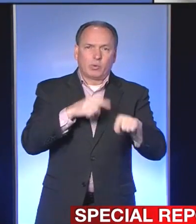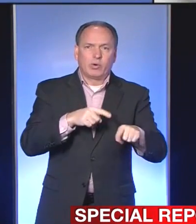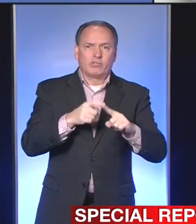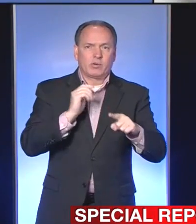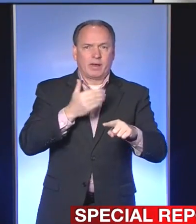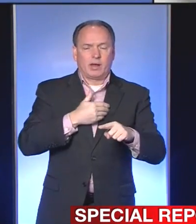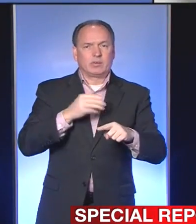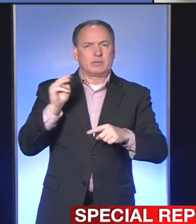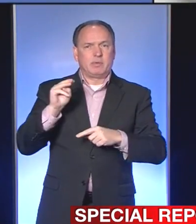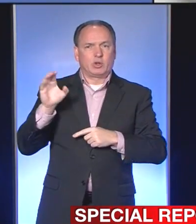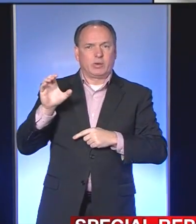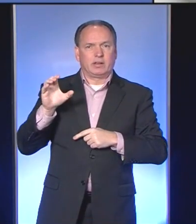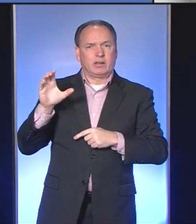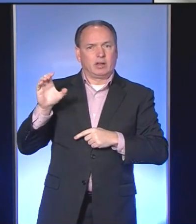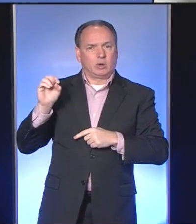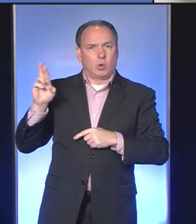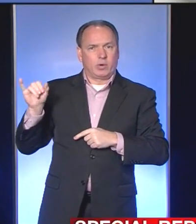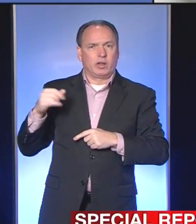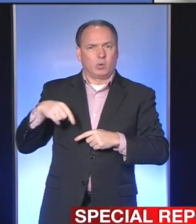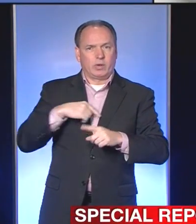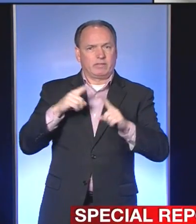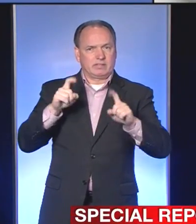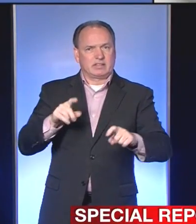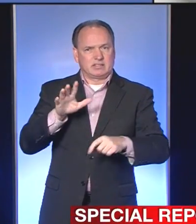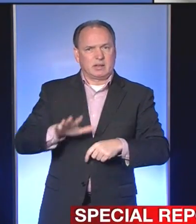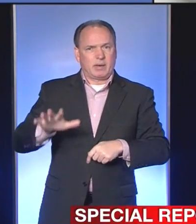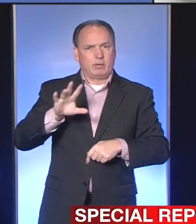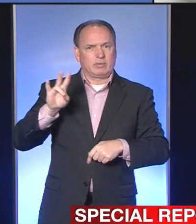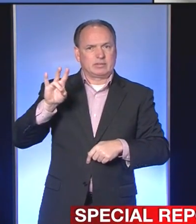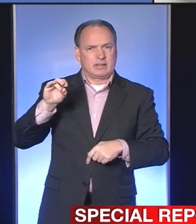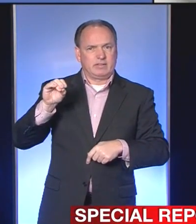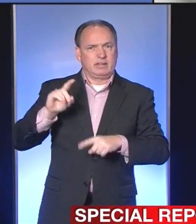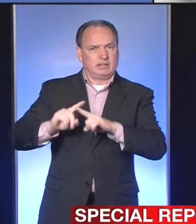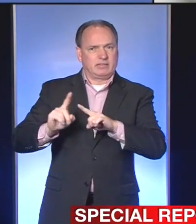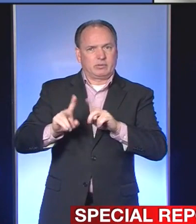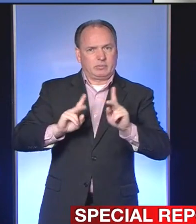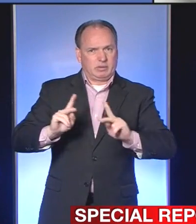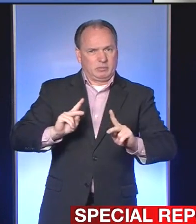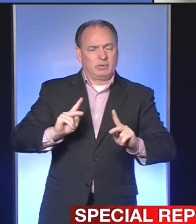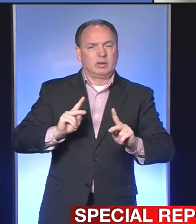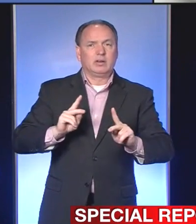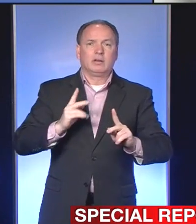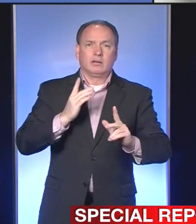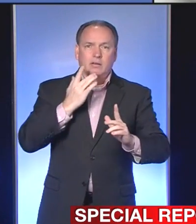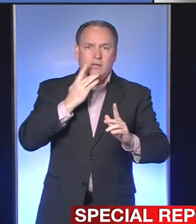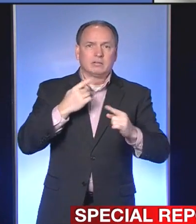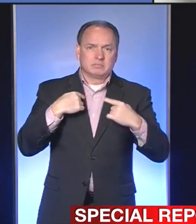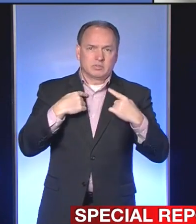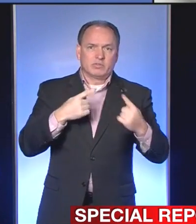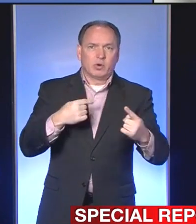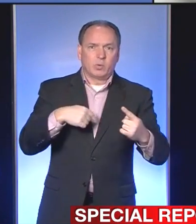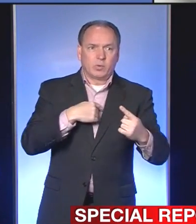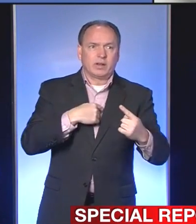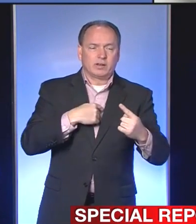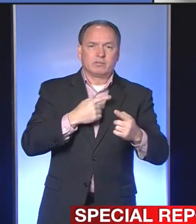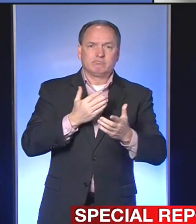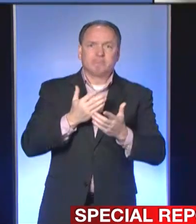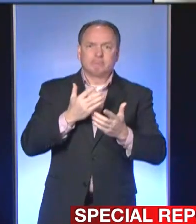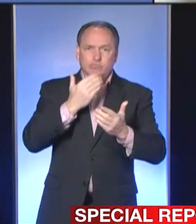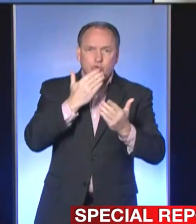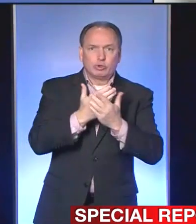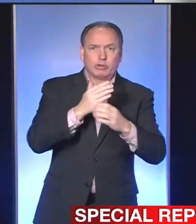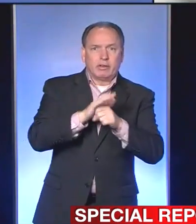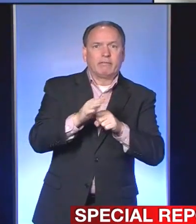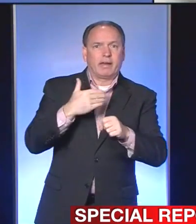Corey. We've tested about 70-odd-some individuals. We are fortunately all right with personal protection gear.